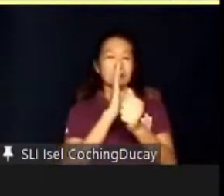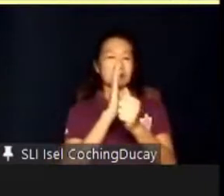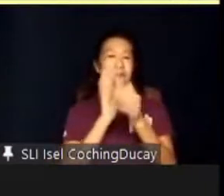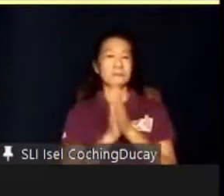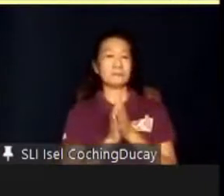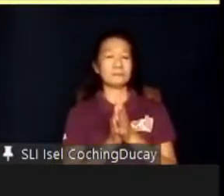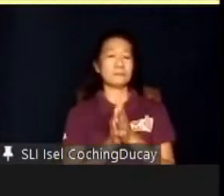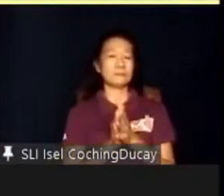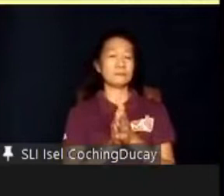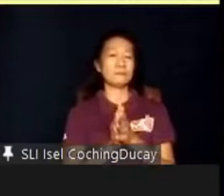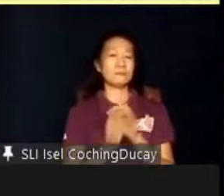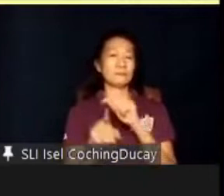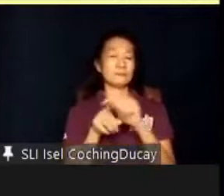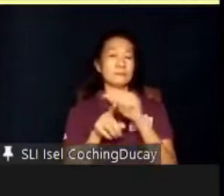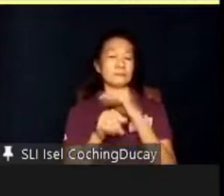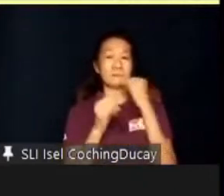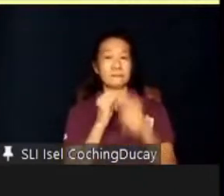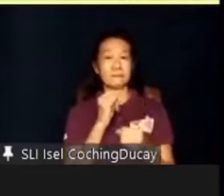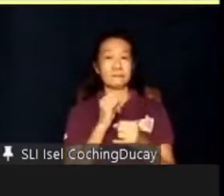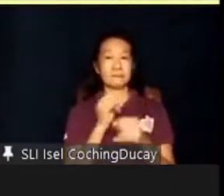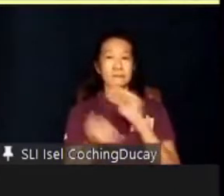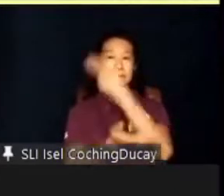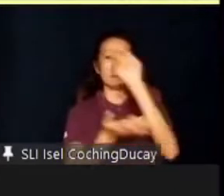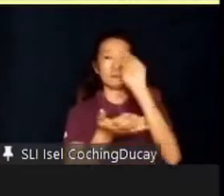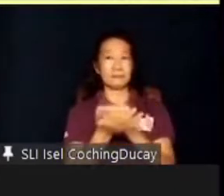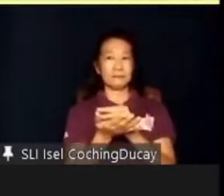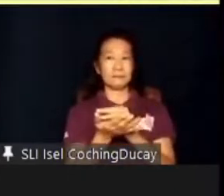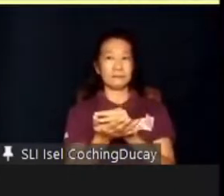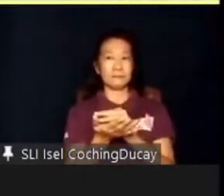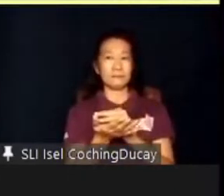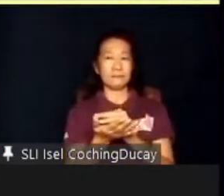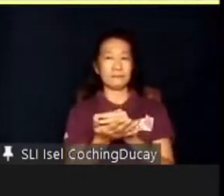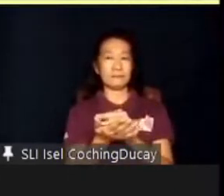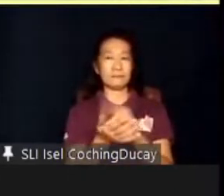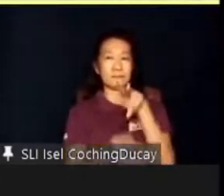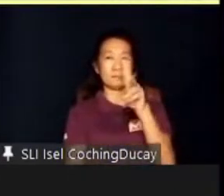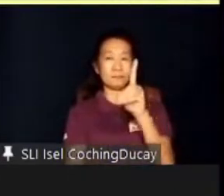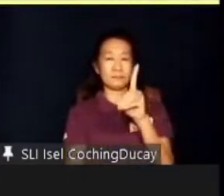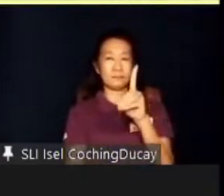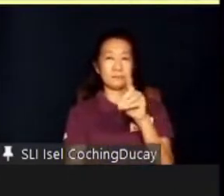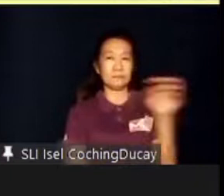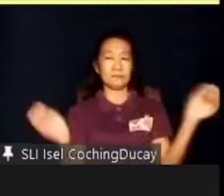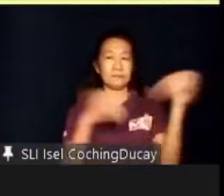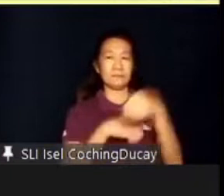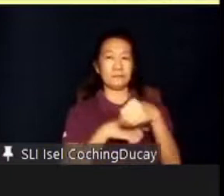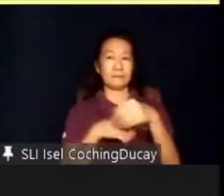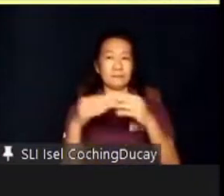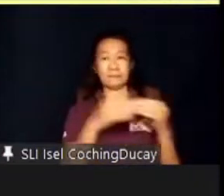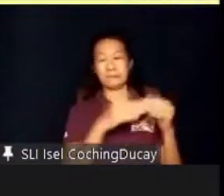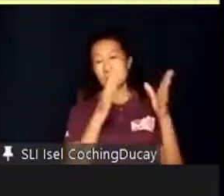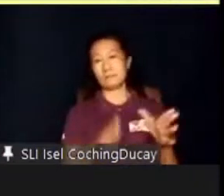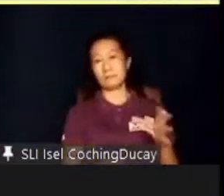training. Lastly, the Mandaluyong's Persons with Disappairs office, headed by Ms.